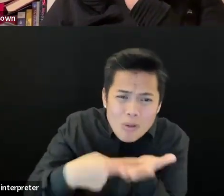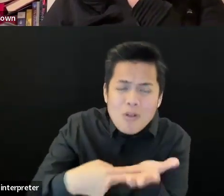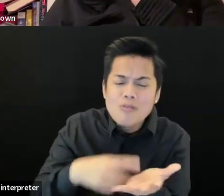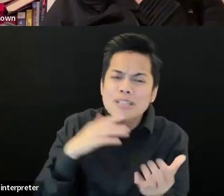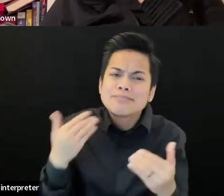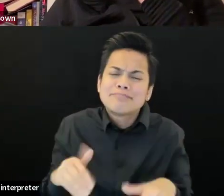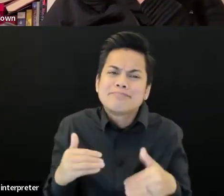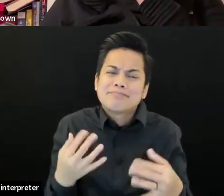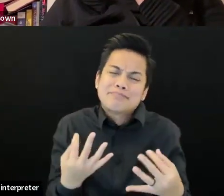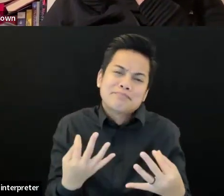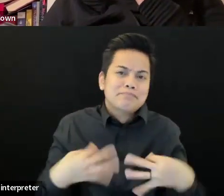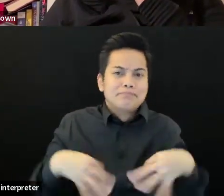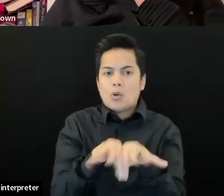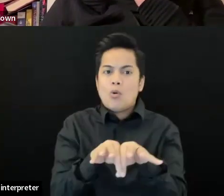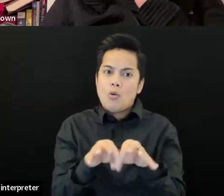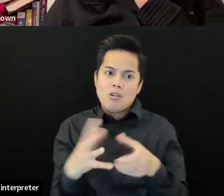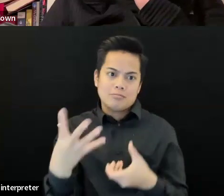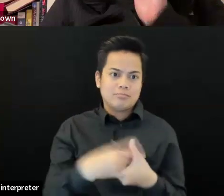team who helped make this event possible.